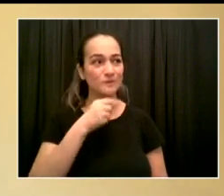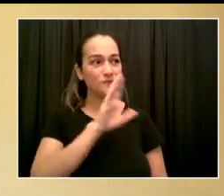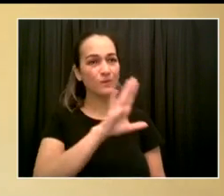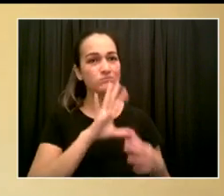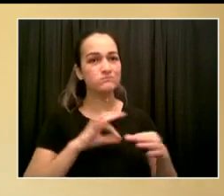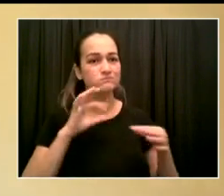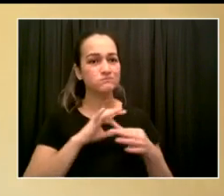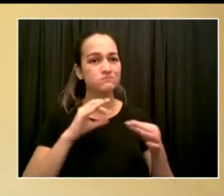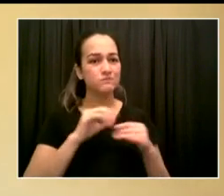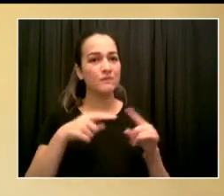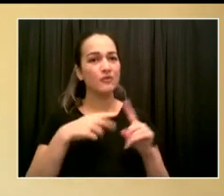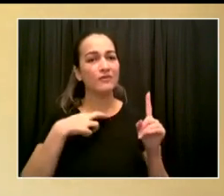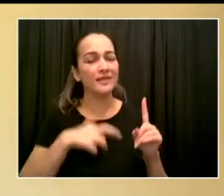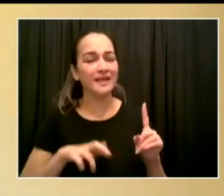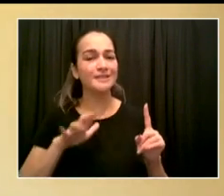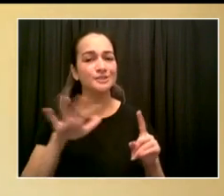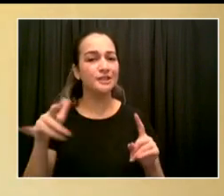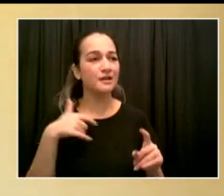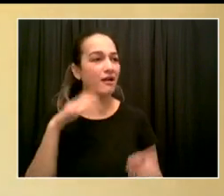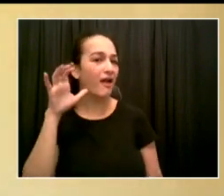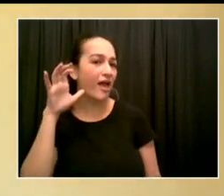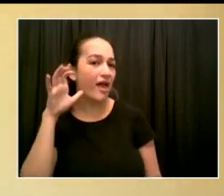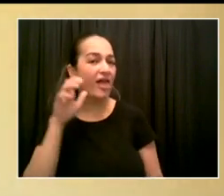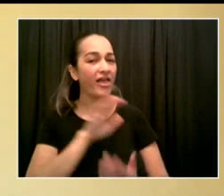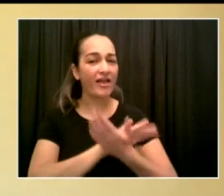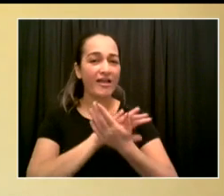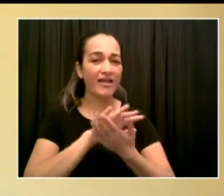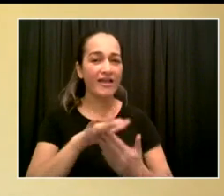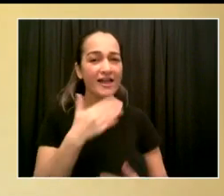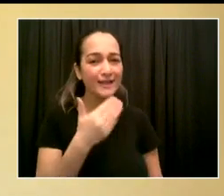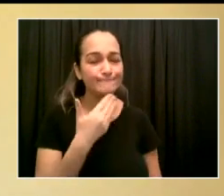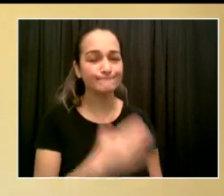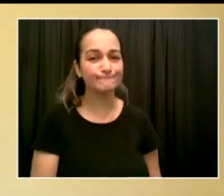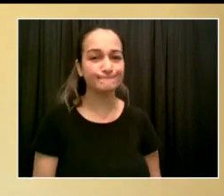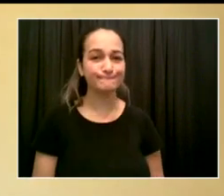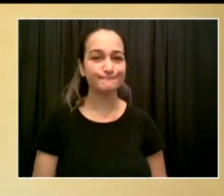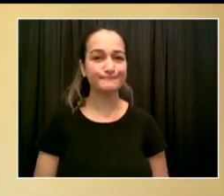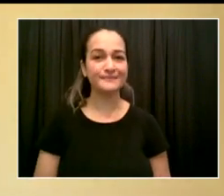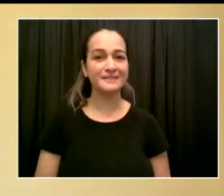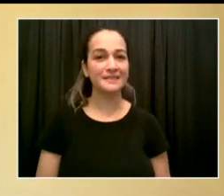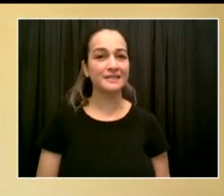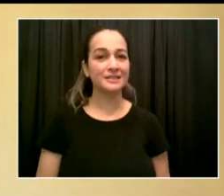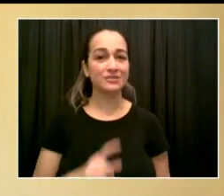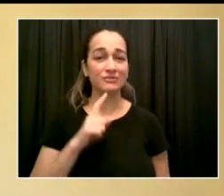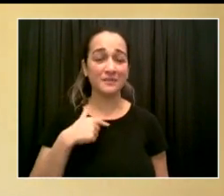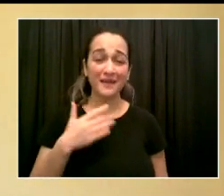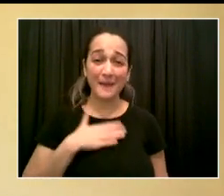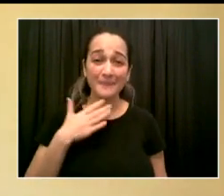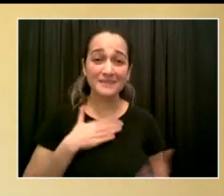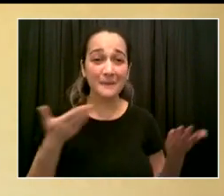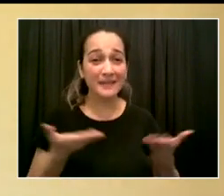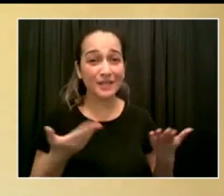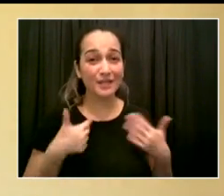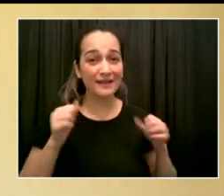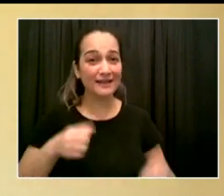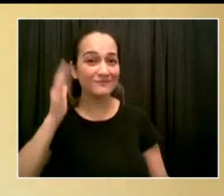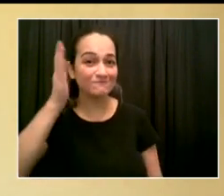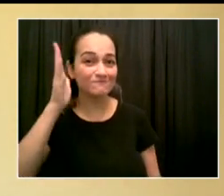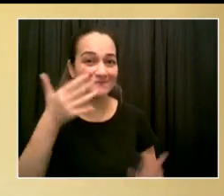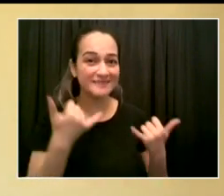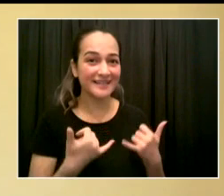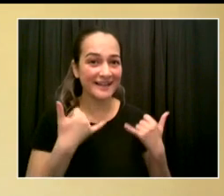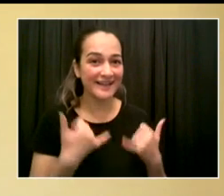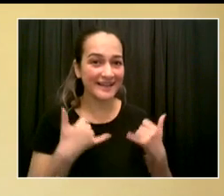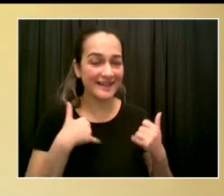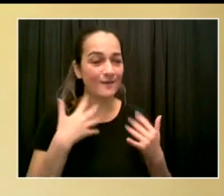distinguished people on this call with whom I'm honored to be with in thanking you, thanking you and your administration for leadership during these